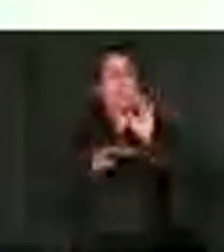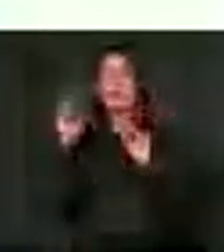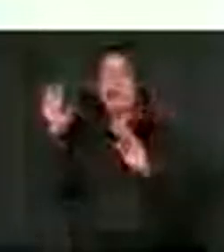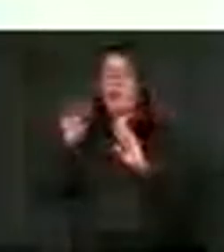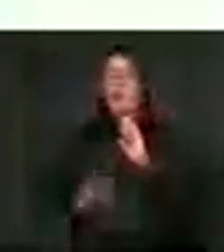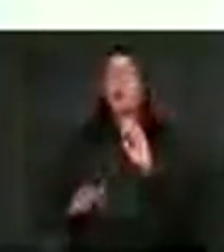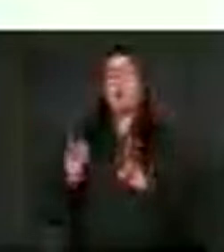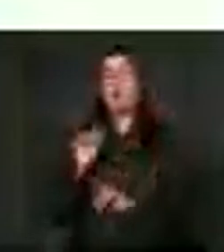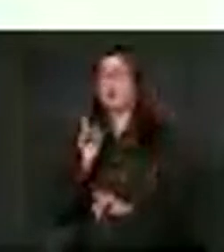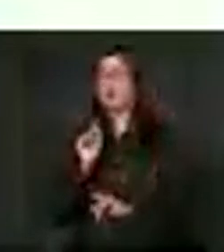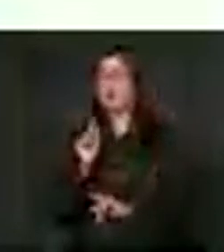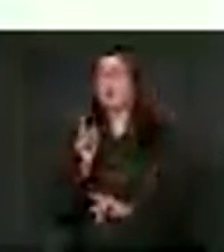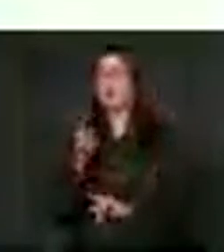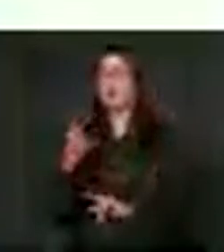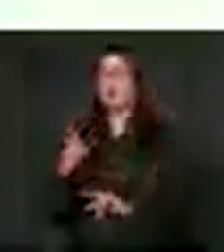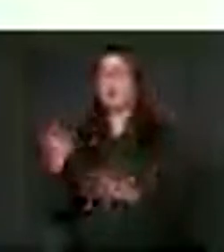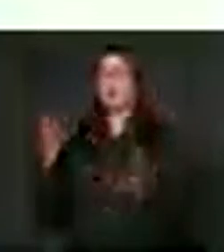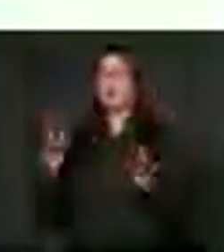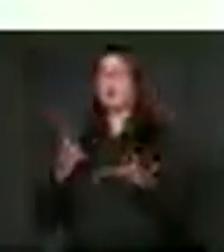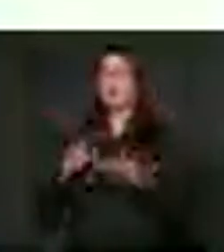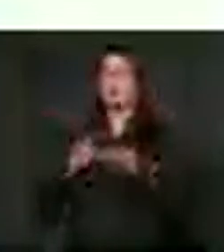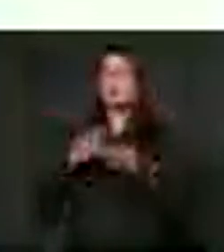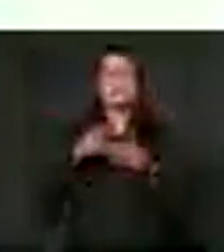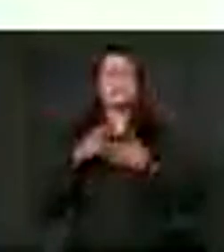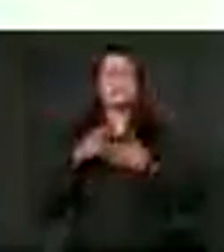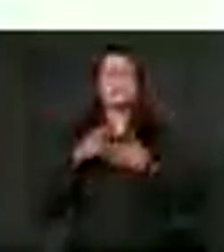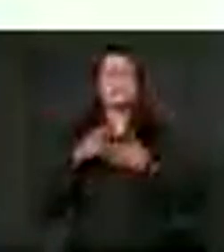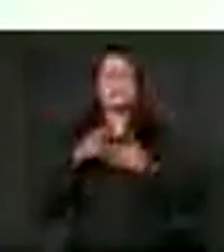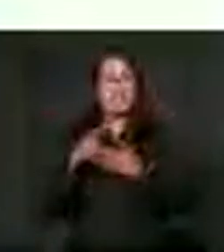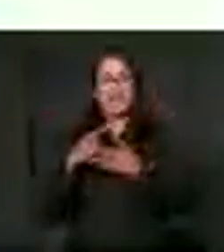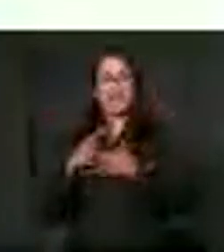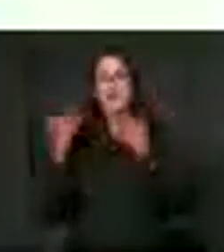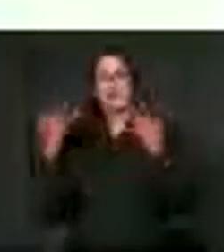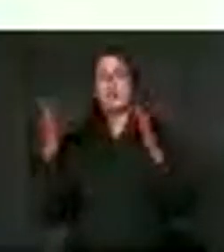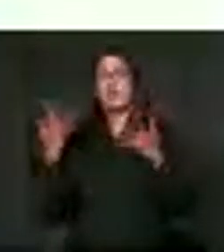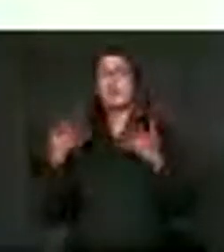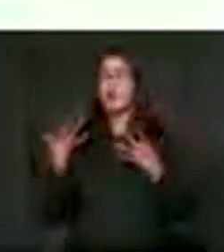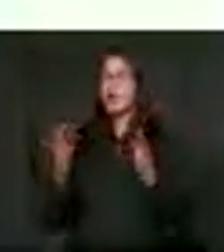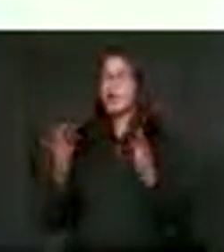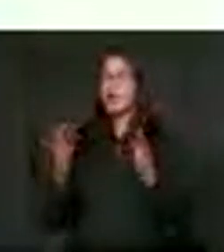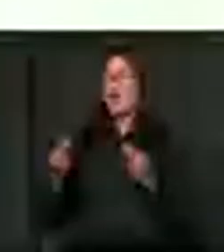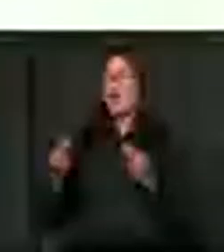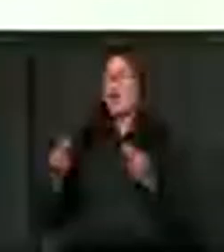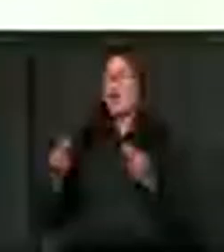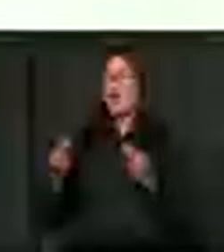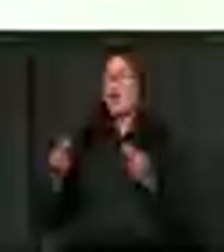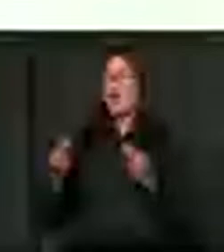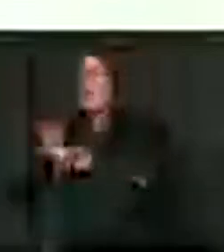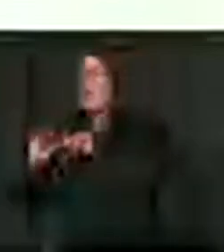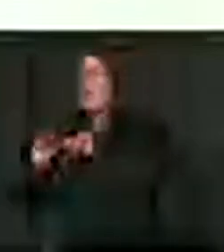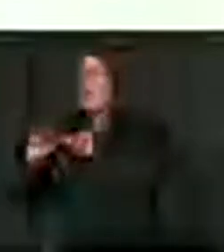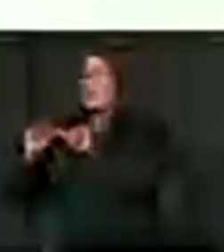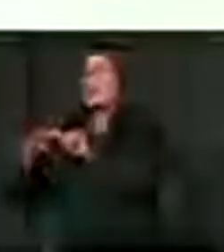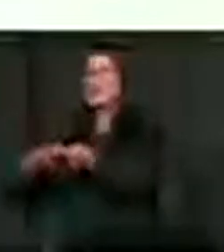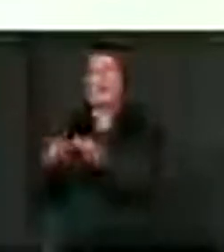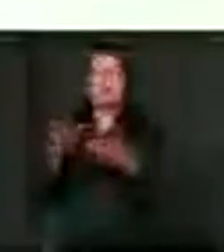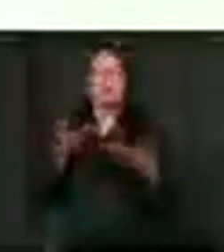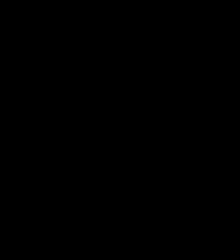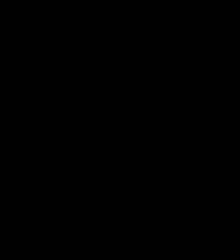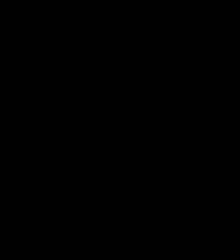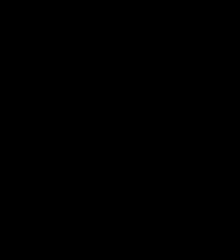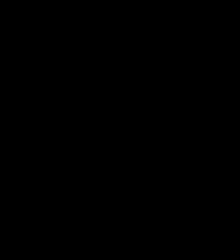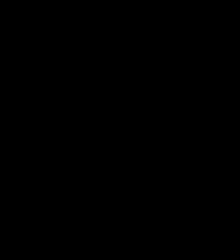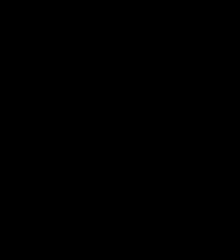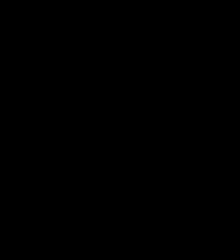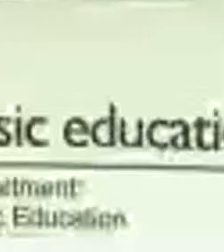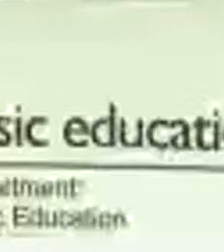discussed them here. And as I said, there are areas that we are going to continue engaging the heads of commissions to continue to